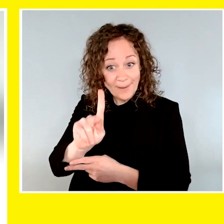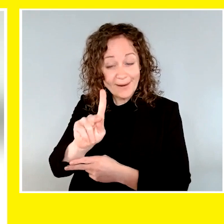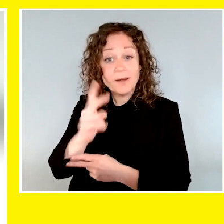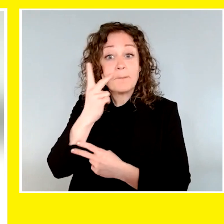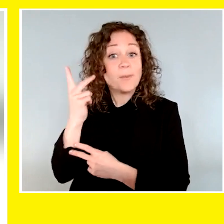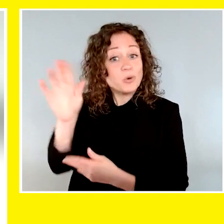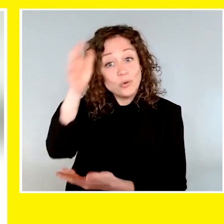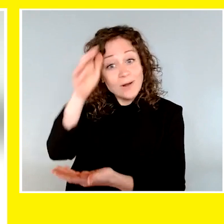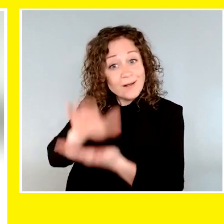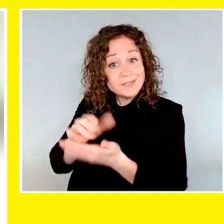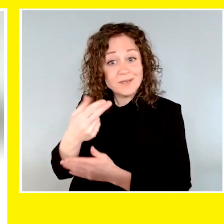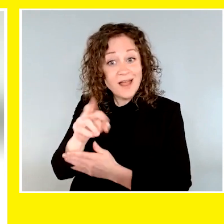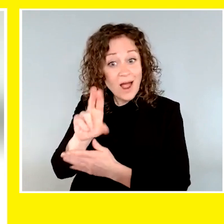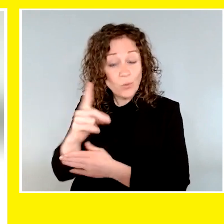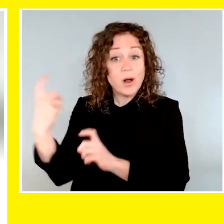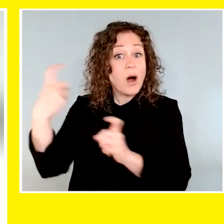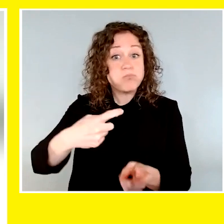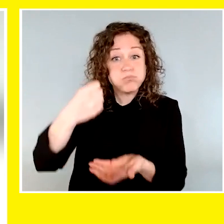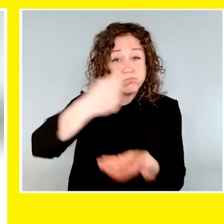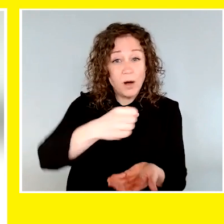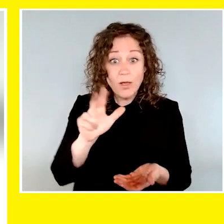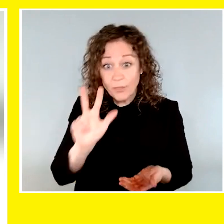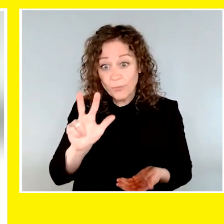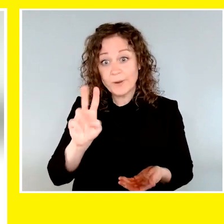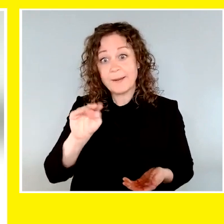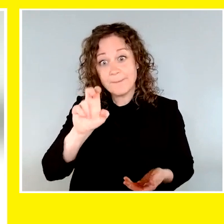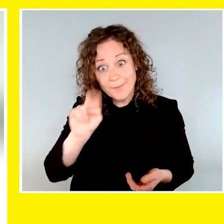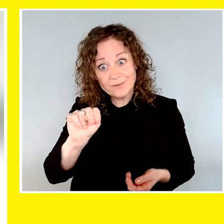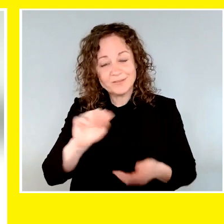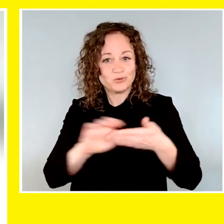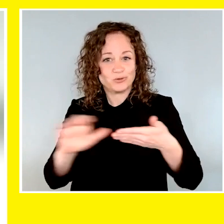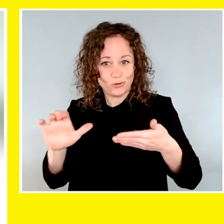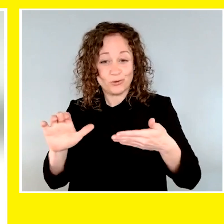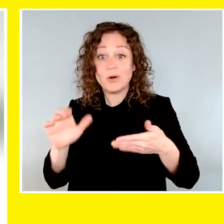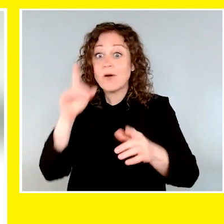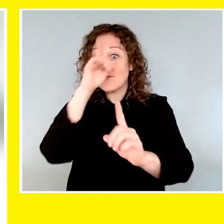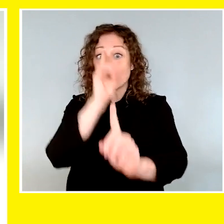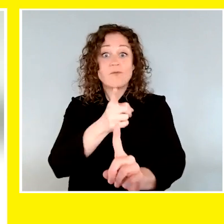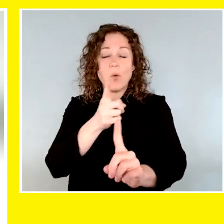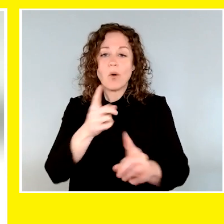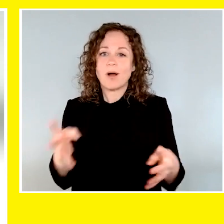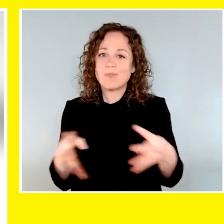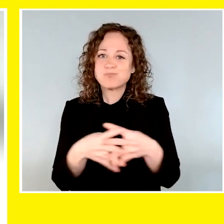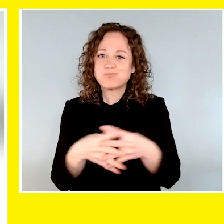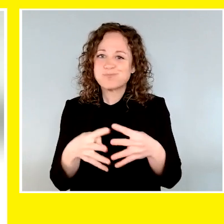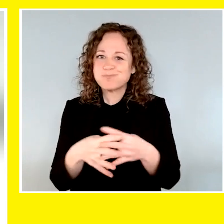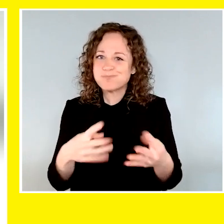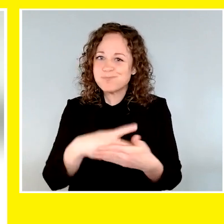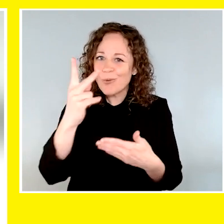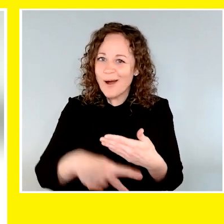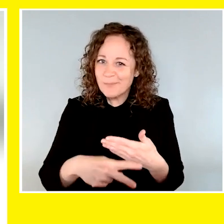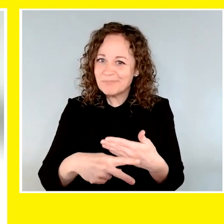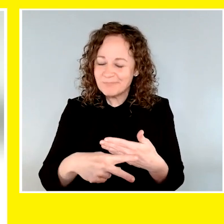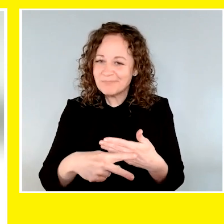Beck, in memory of her husband, Howard, of $3 million, which is designated to support our future breeding program at